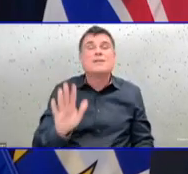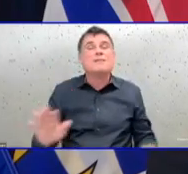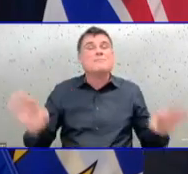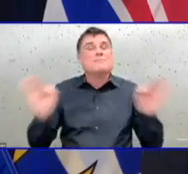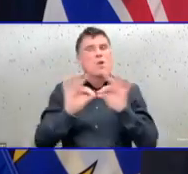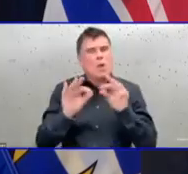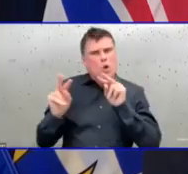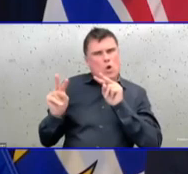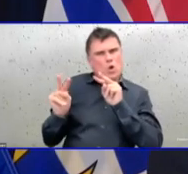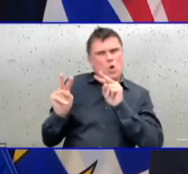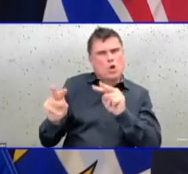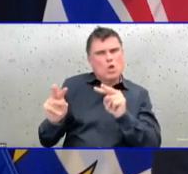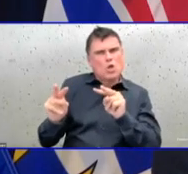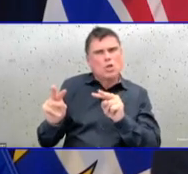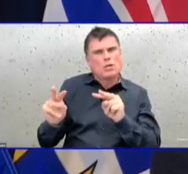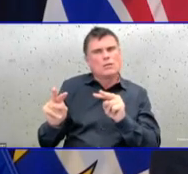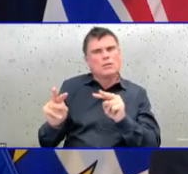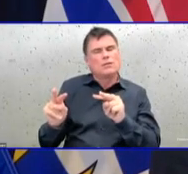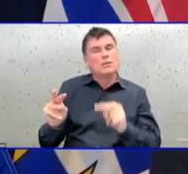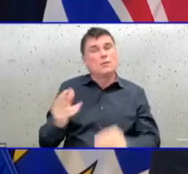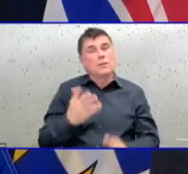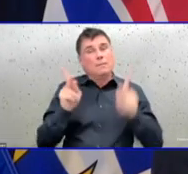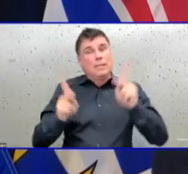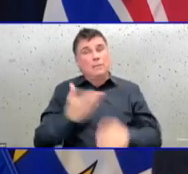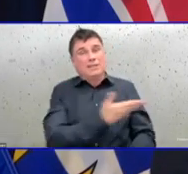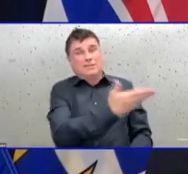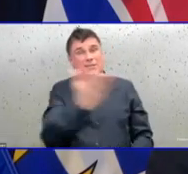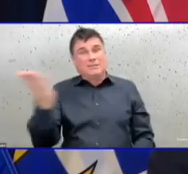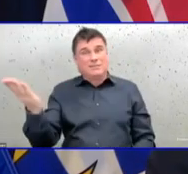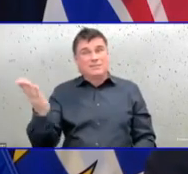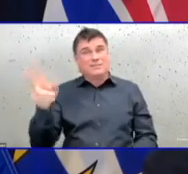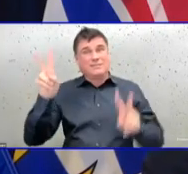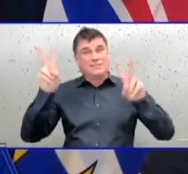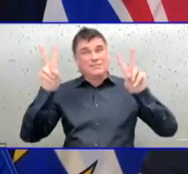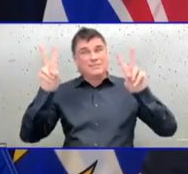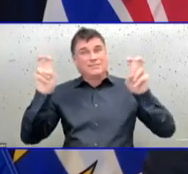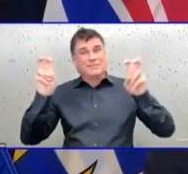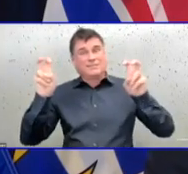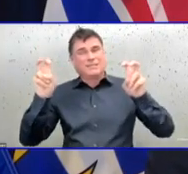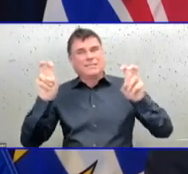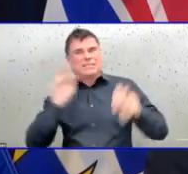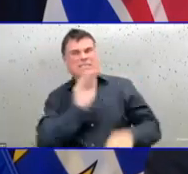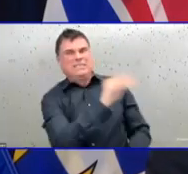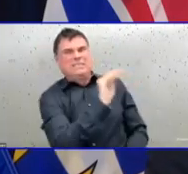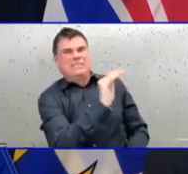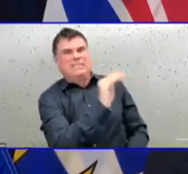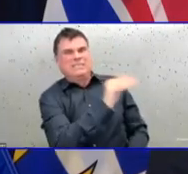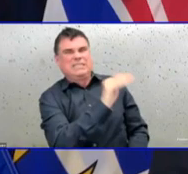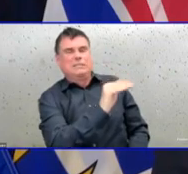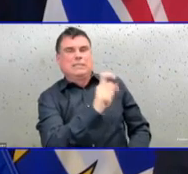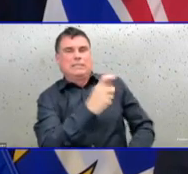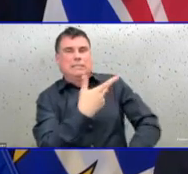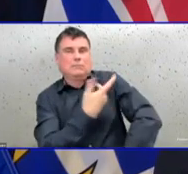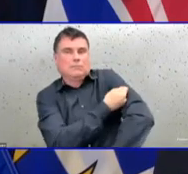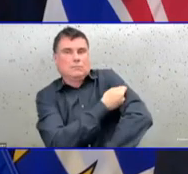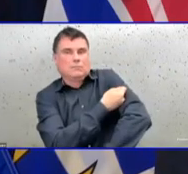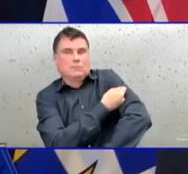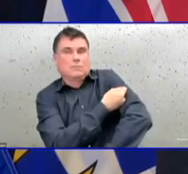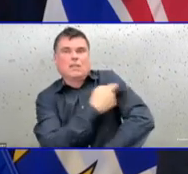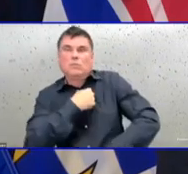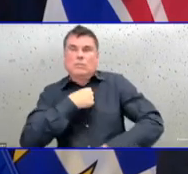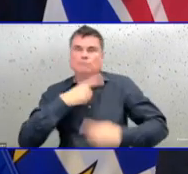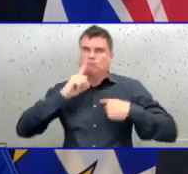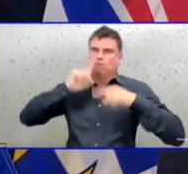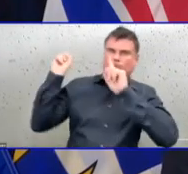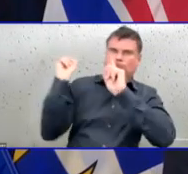order with respect to mandatory vaccination. You will recall on October 20th when we spoke about this and gave you the